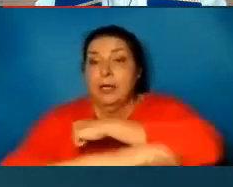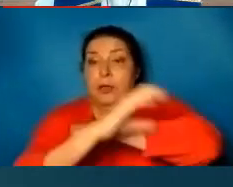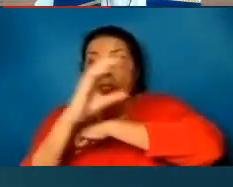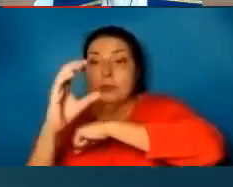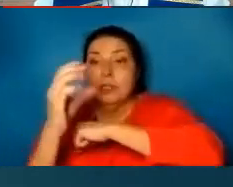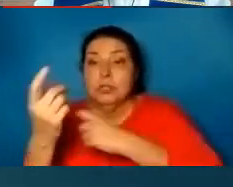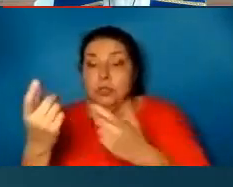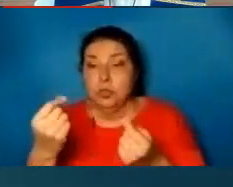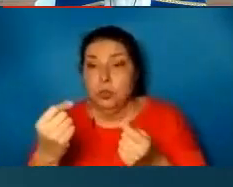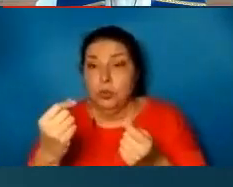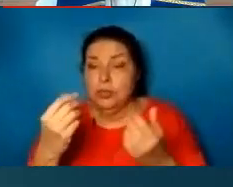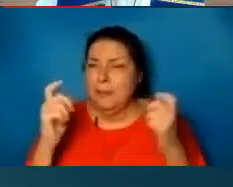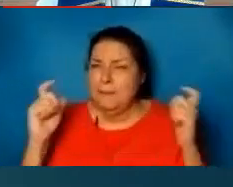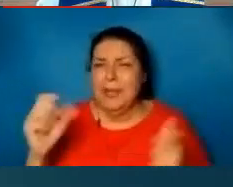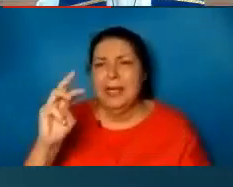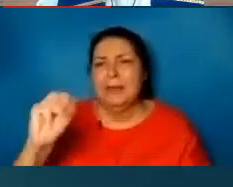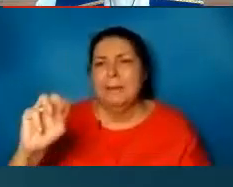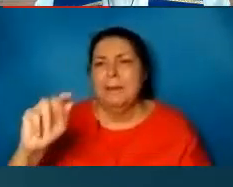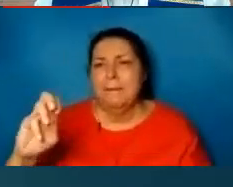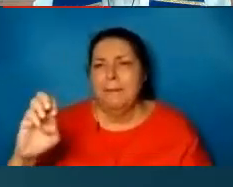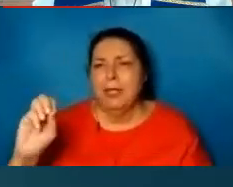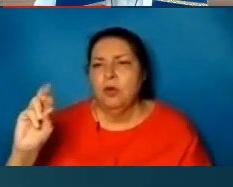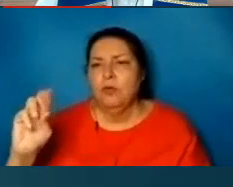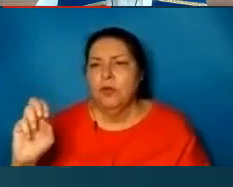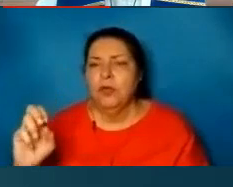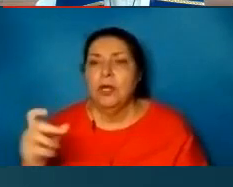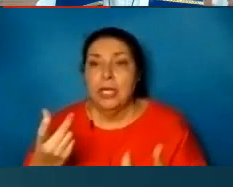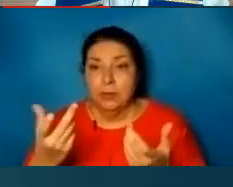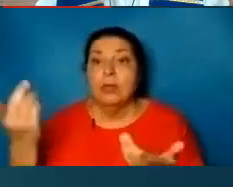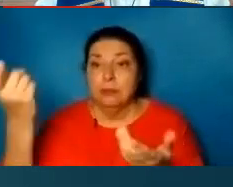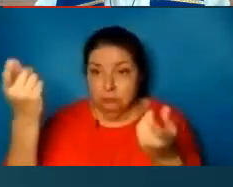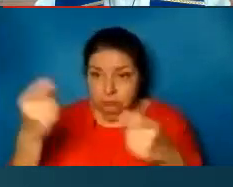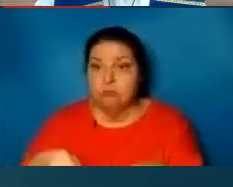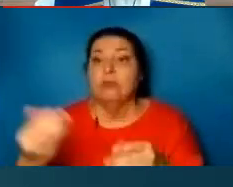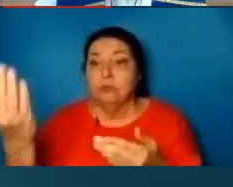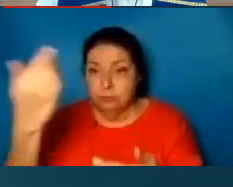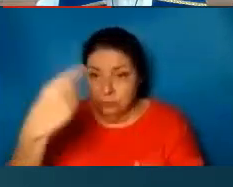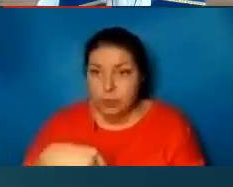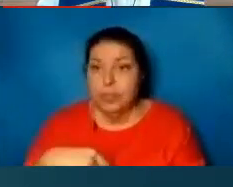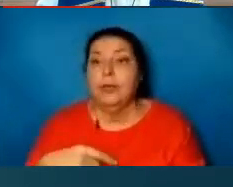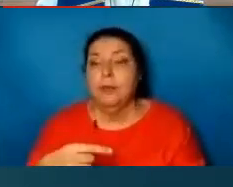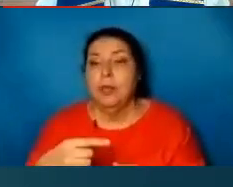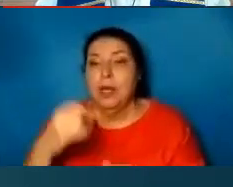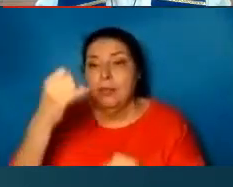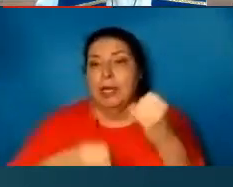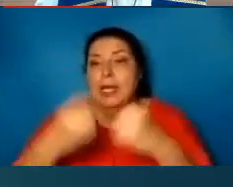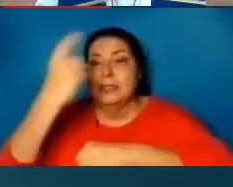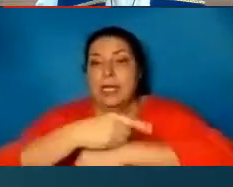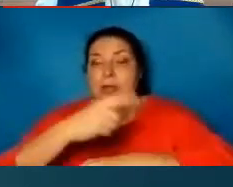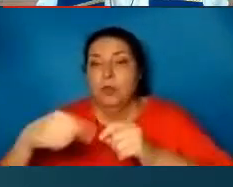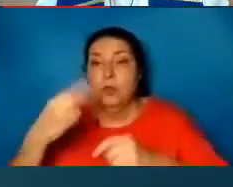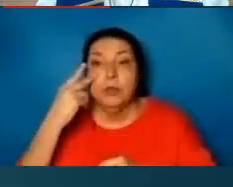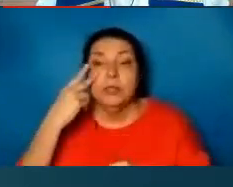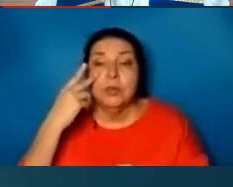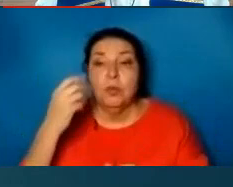do his big makeover job. He will come again on the last day when we will see with our eyes the